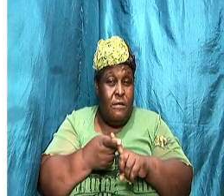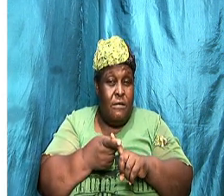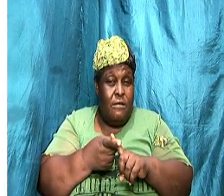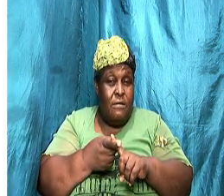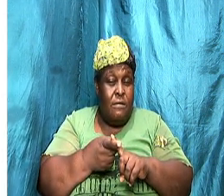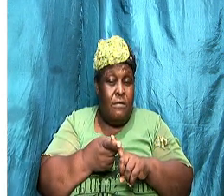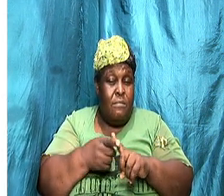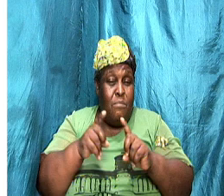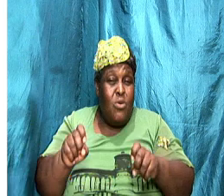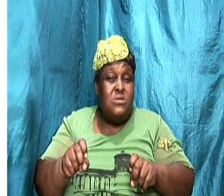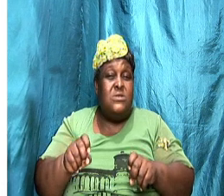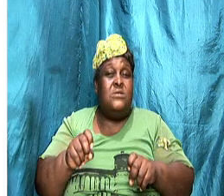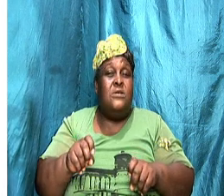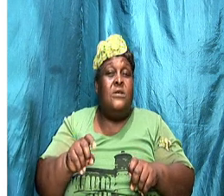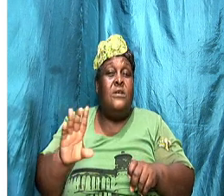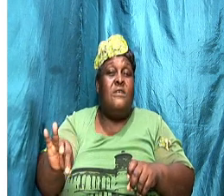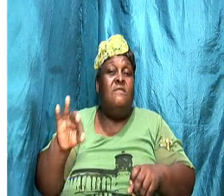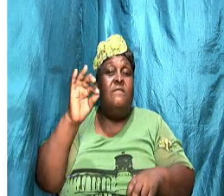married